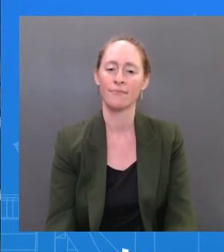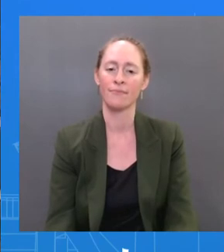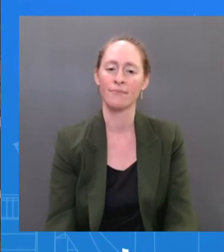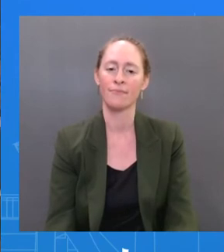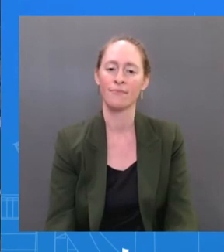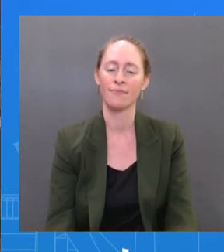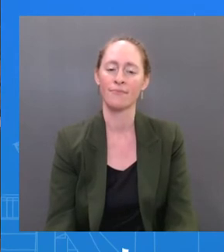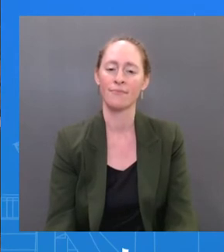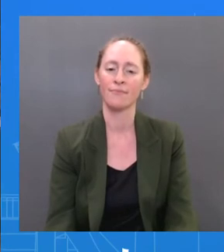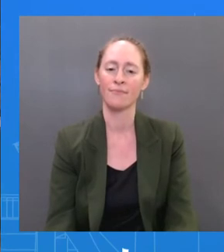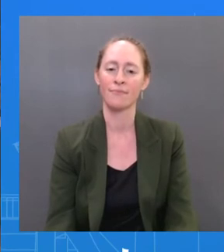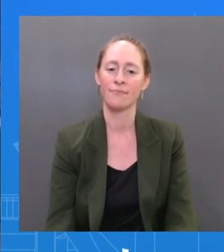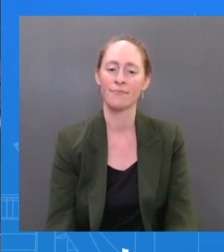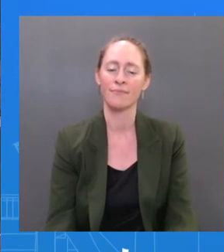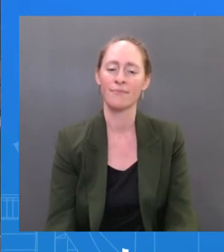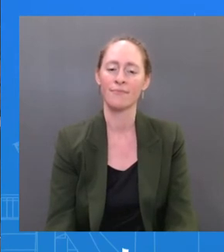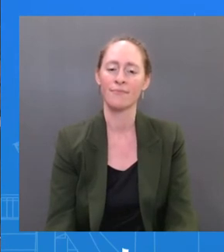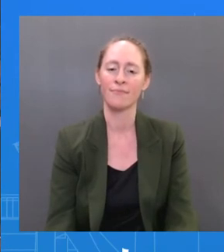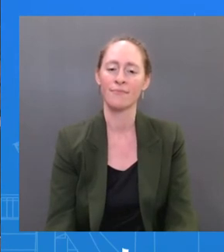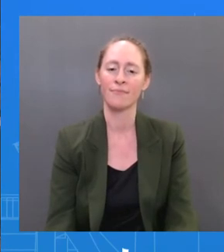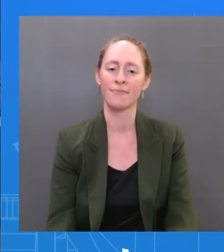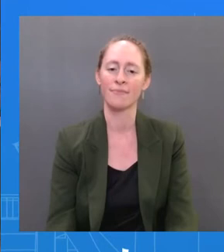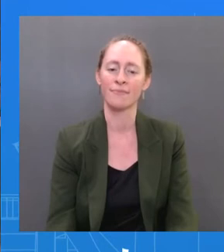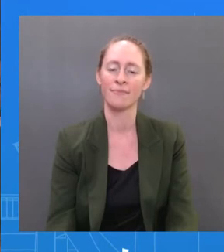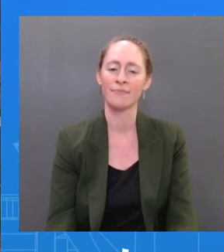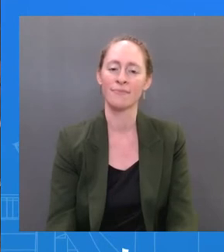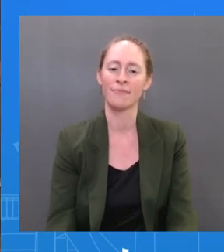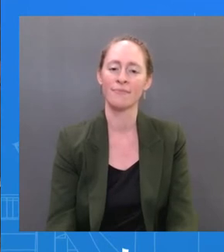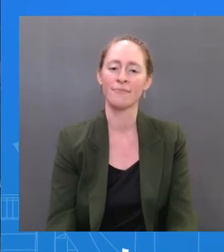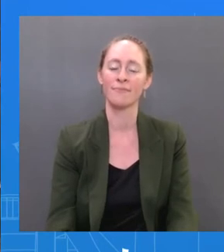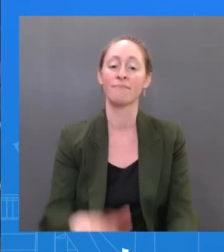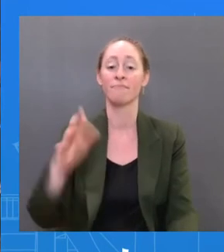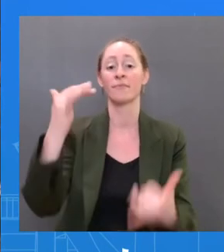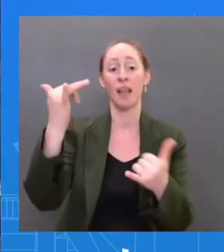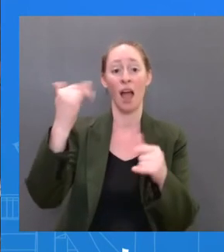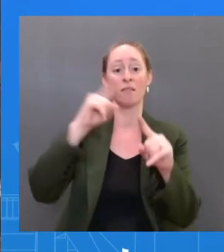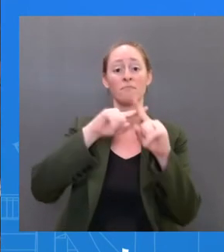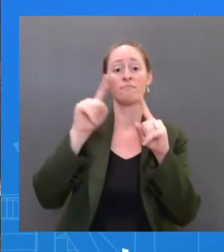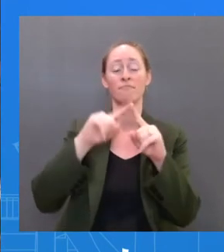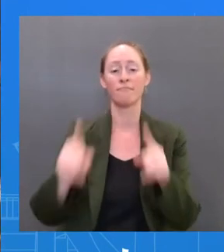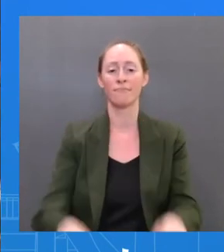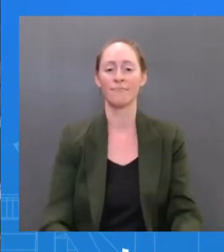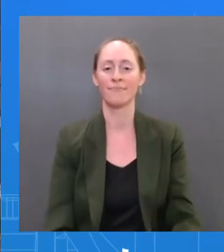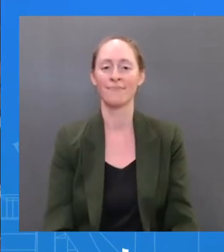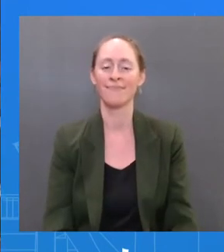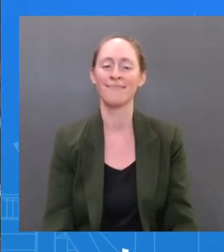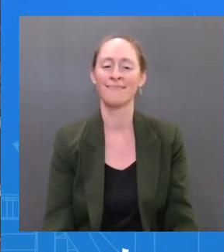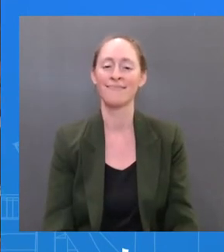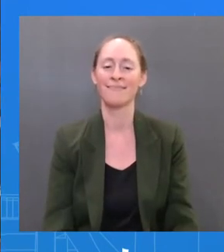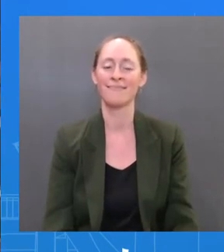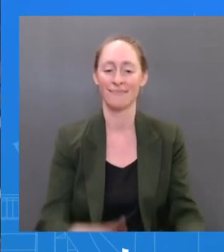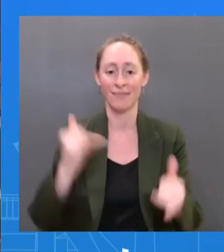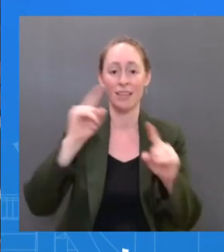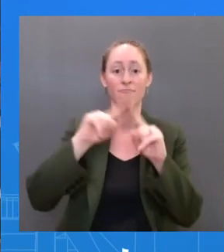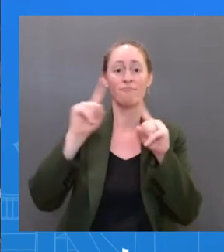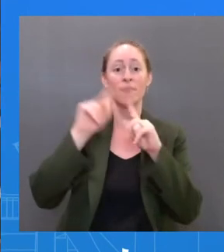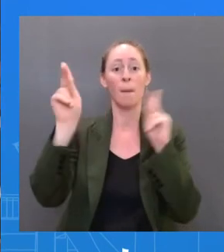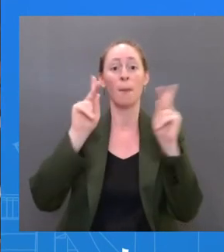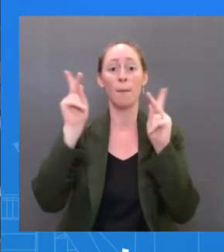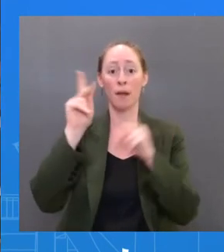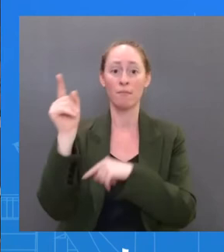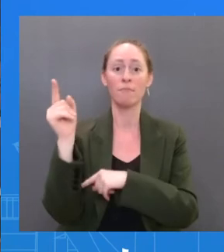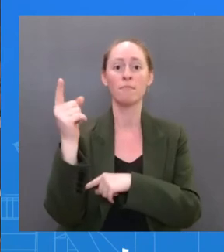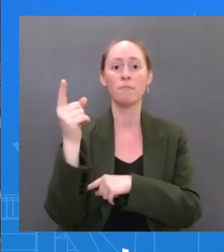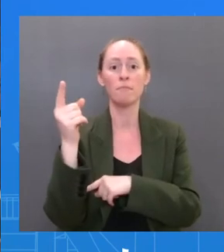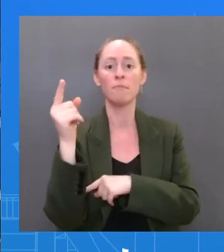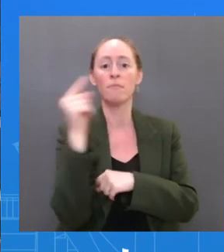when someone thinks they need to take a sick day because they got COVID. How do you — how do you how would you answer that, or how would you address that